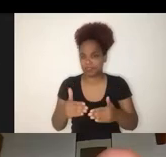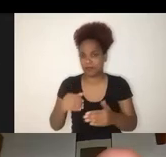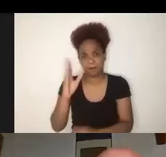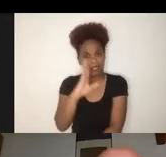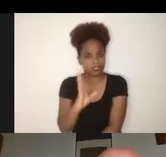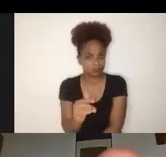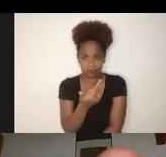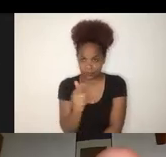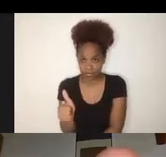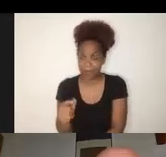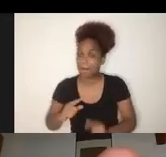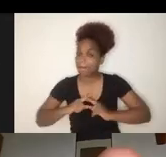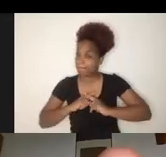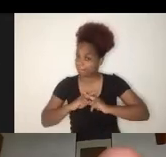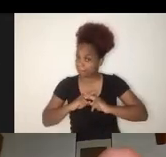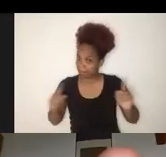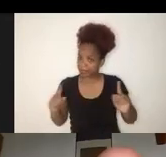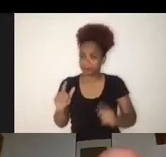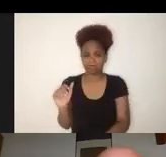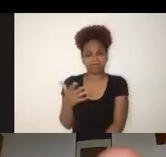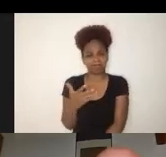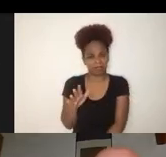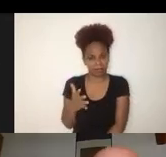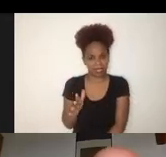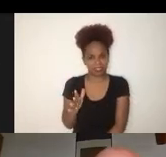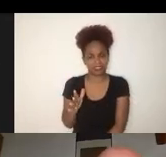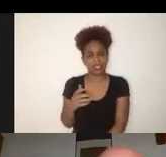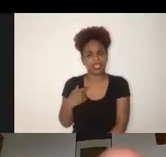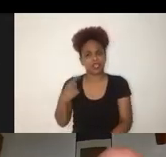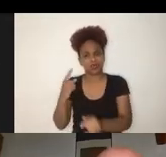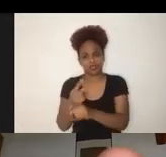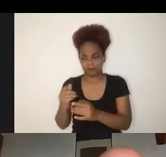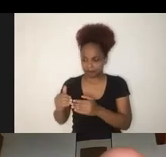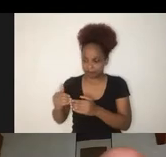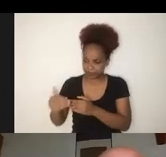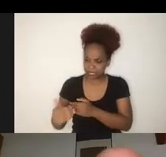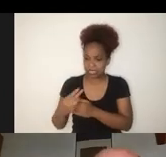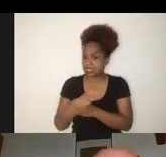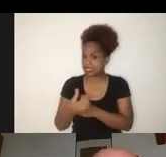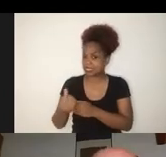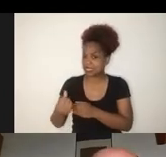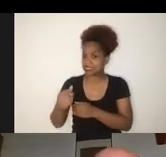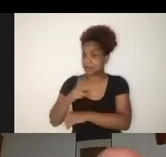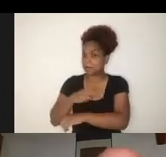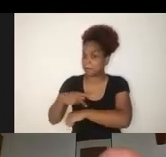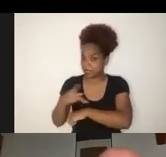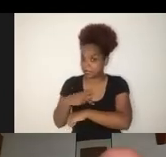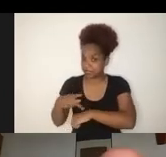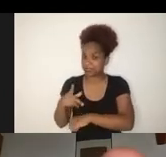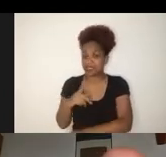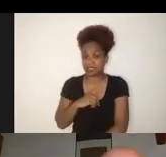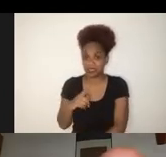countries where we received responses from. Responses from teachers, from school principals,